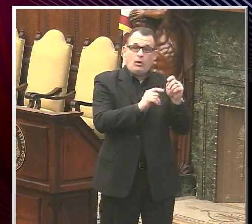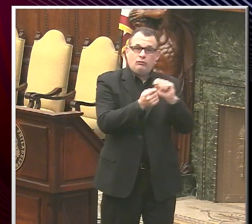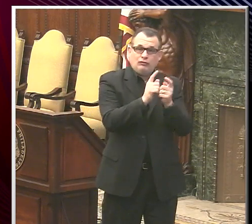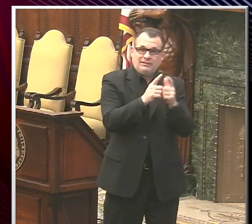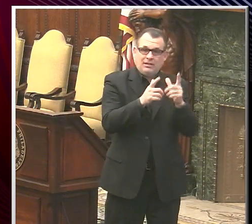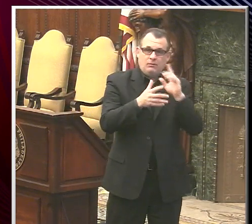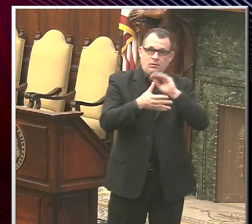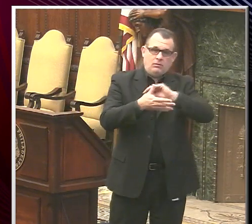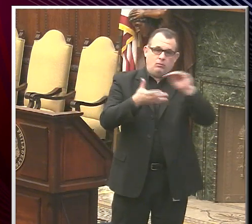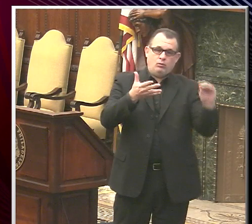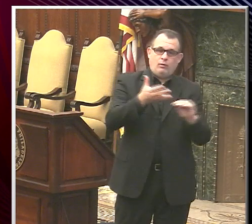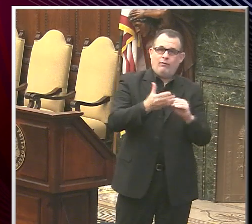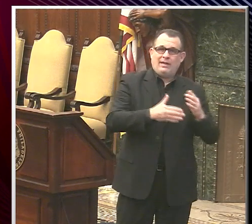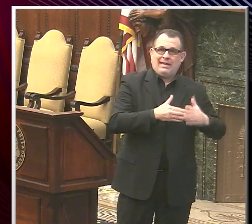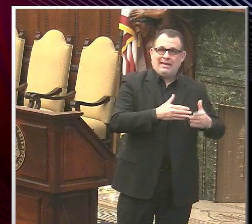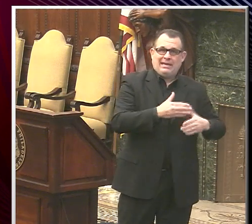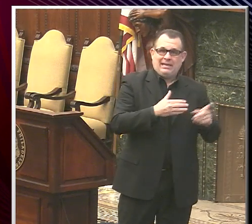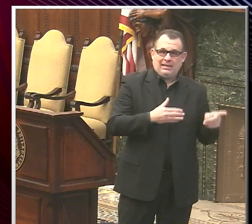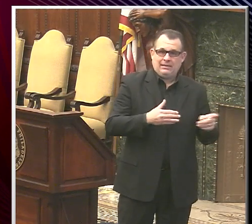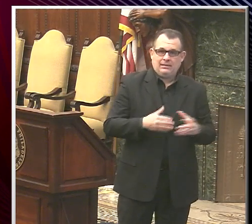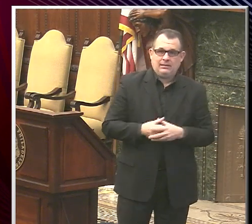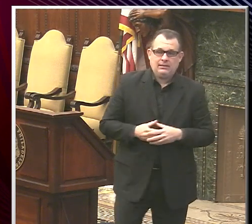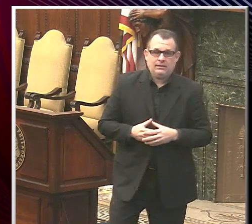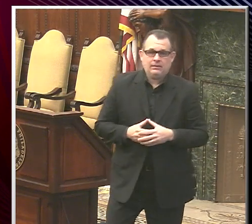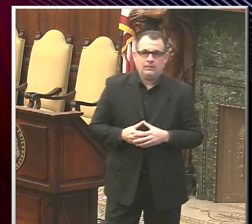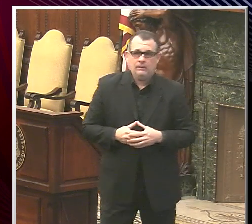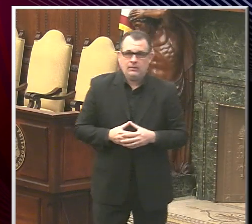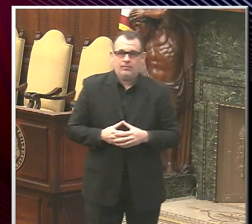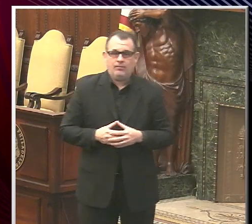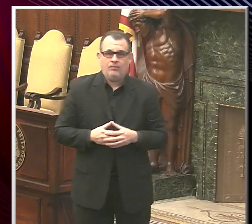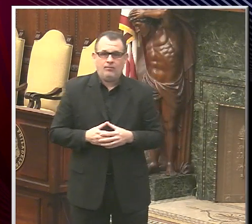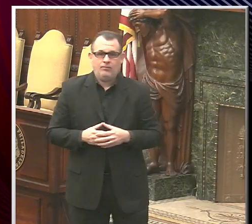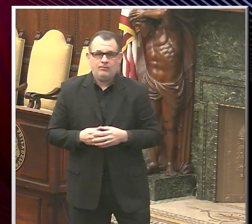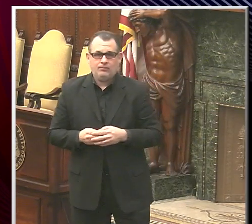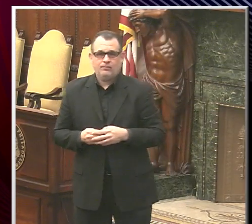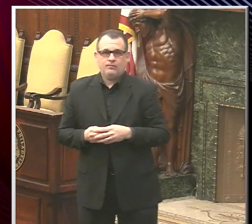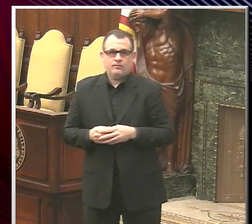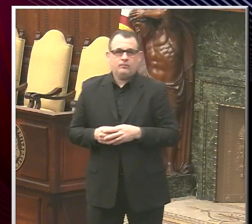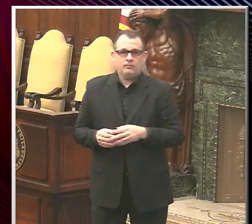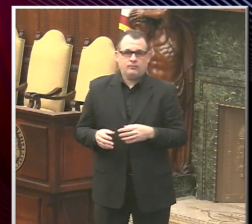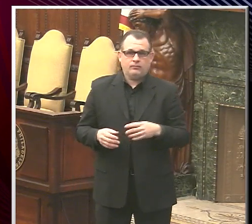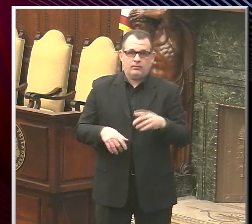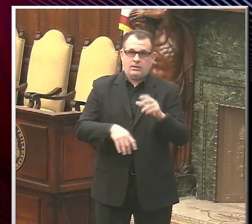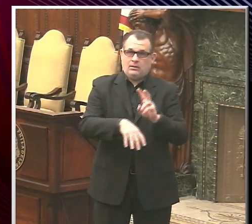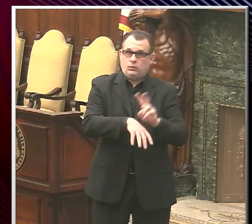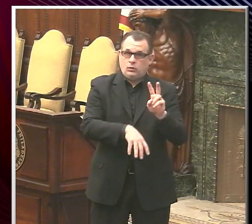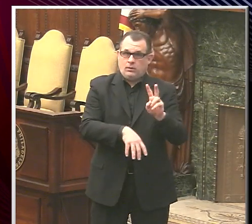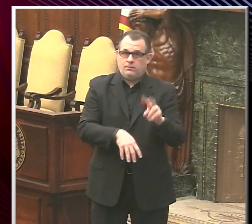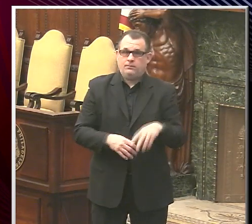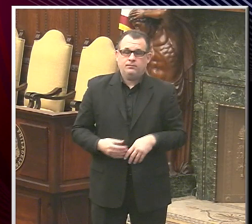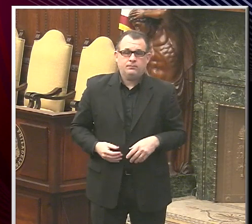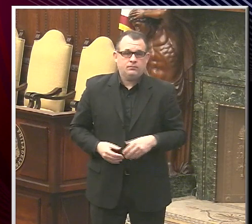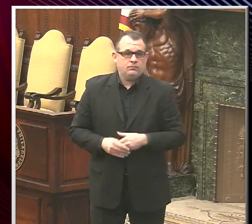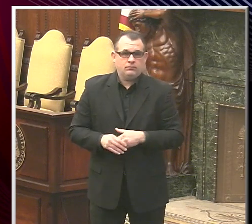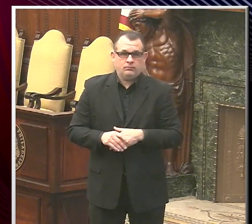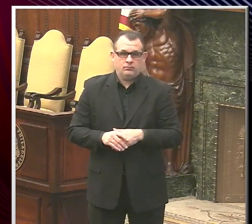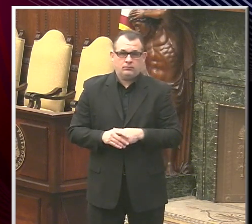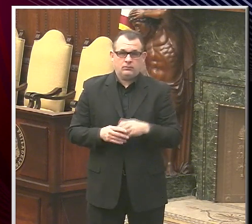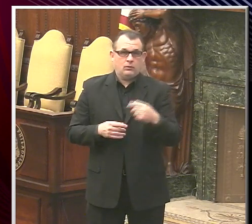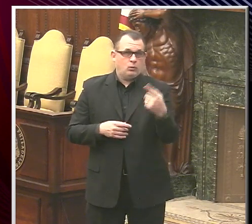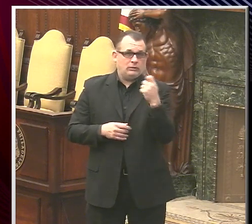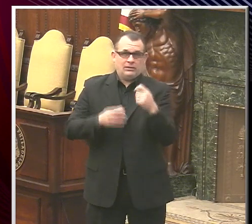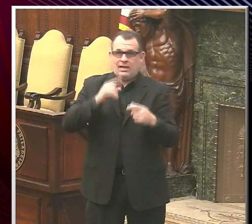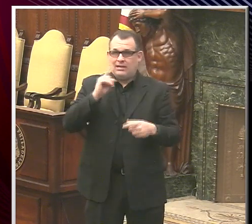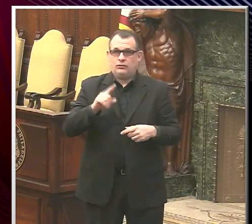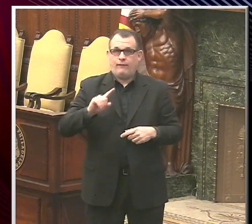remarks of the Mayor and Dr. Farley until the end at 2 p.m., so the Q&A portion will come first.